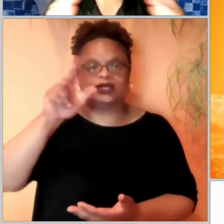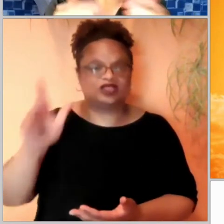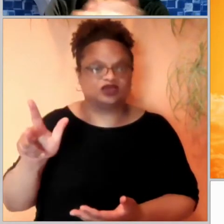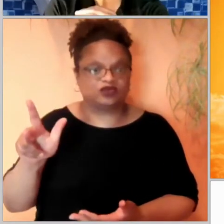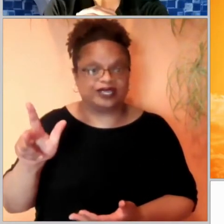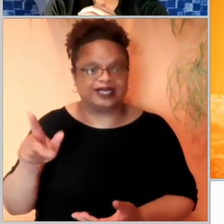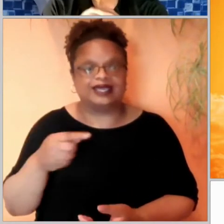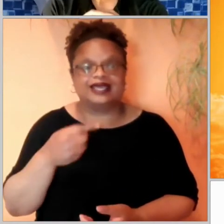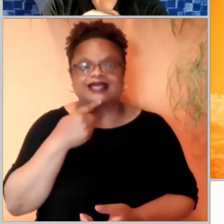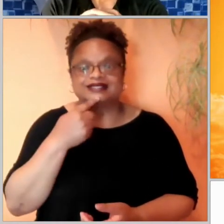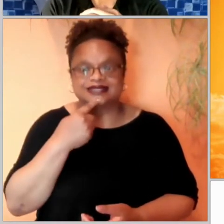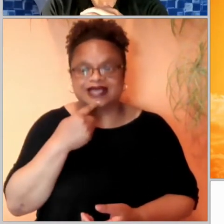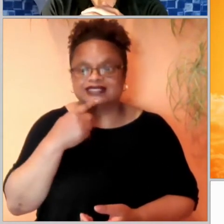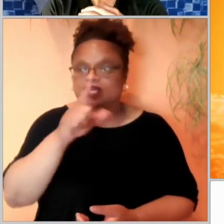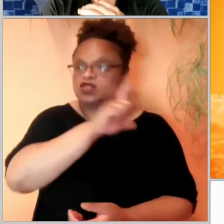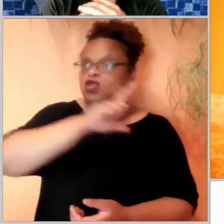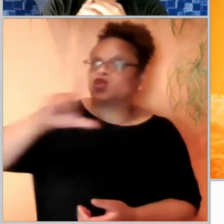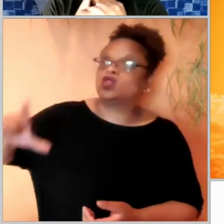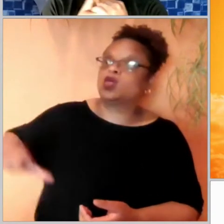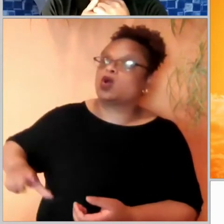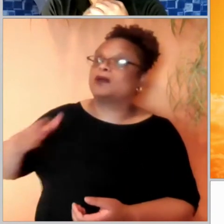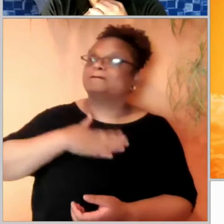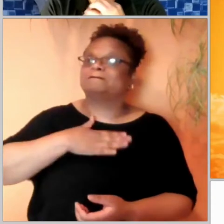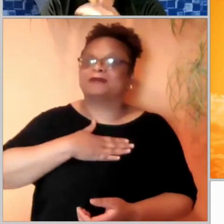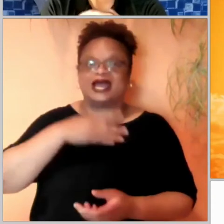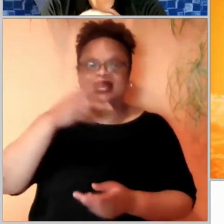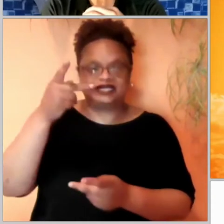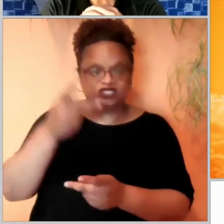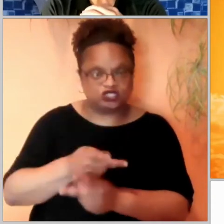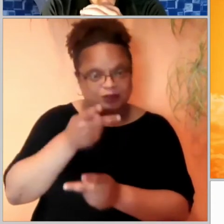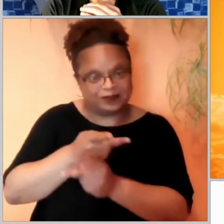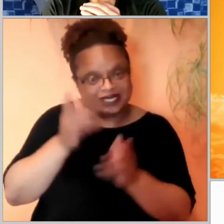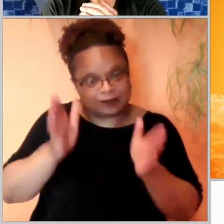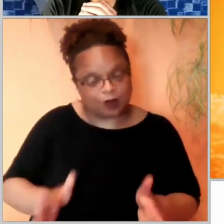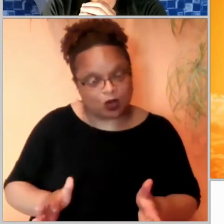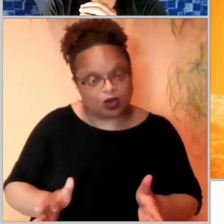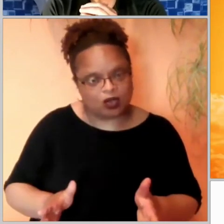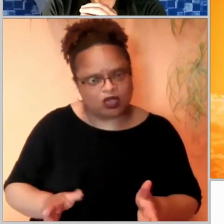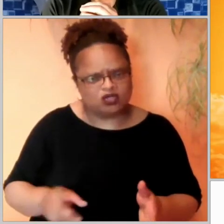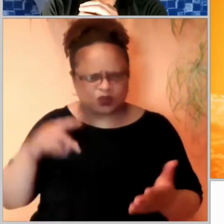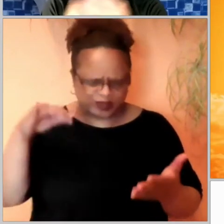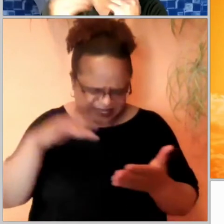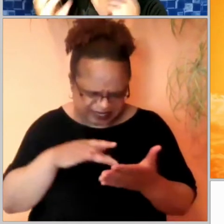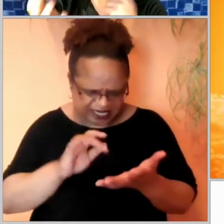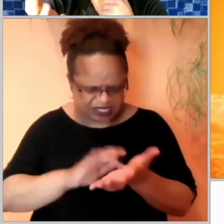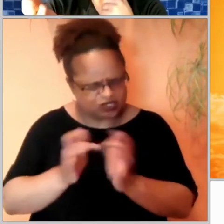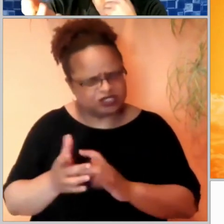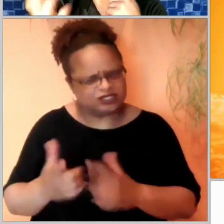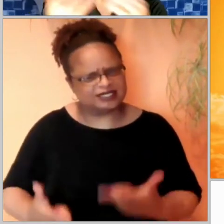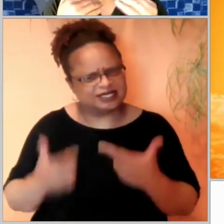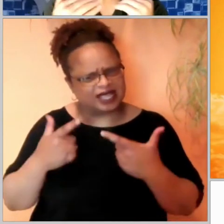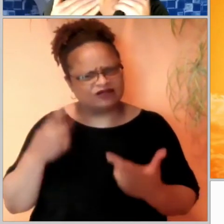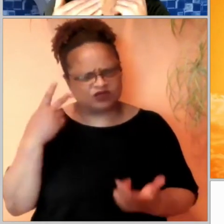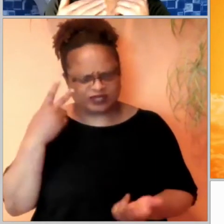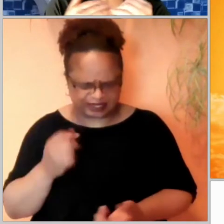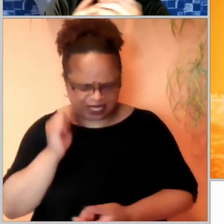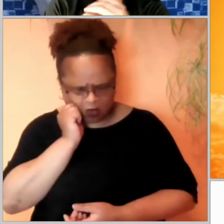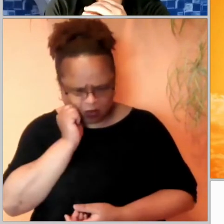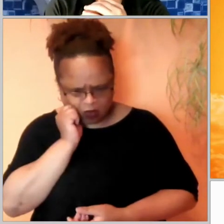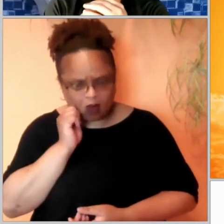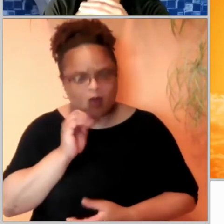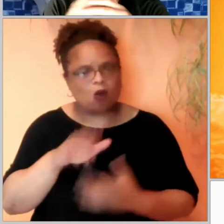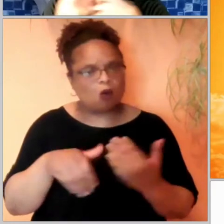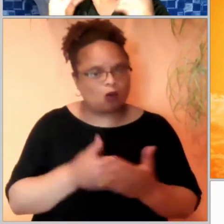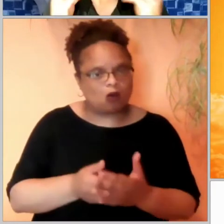is my shepherd. As we have studied the life of Christ, something incredible to note is how each of the gospel